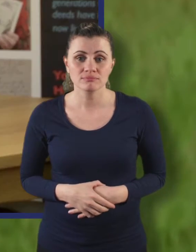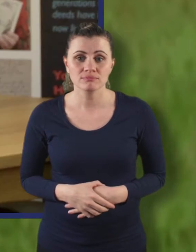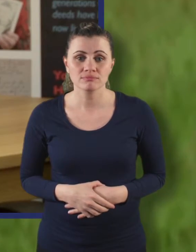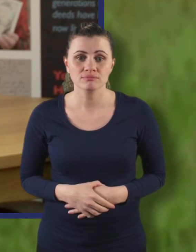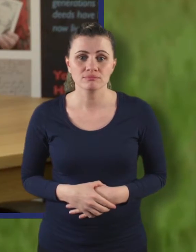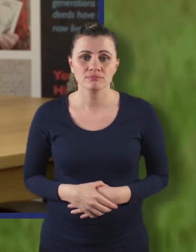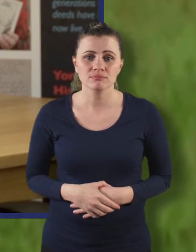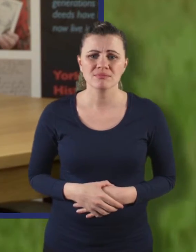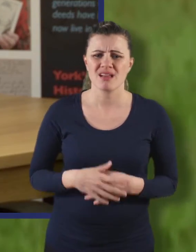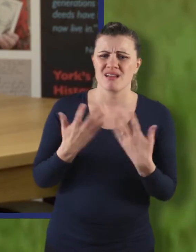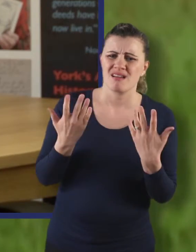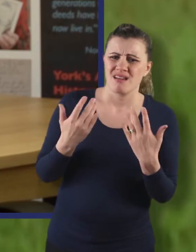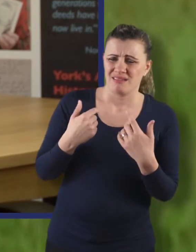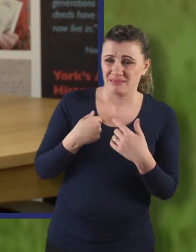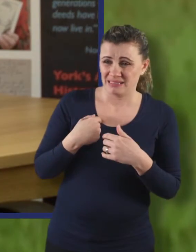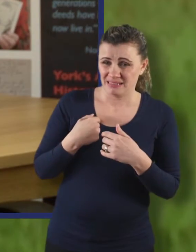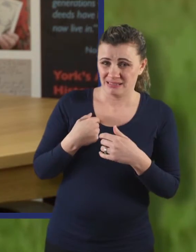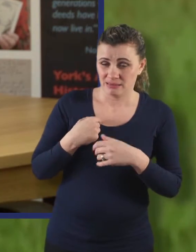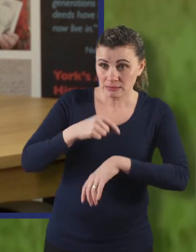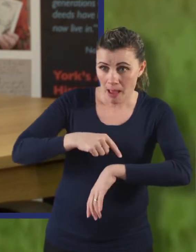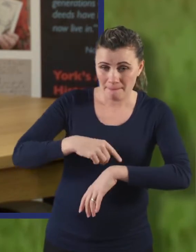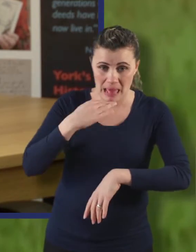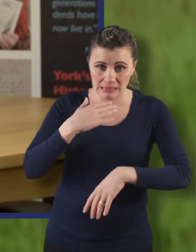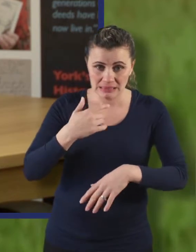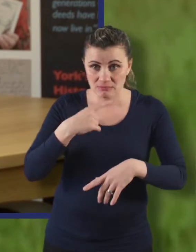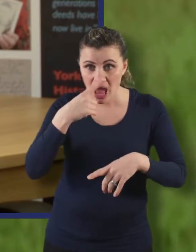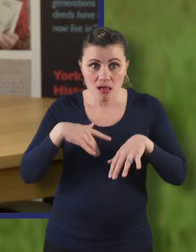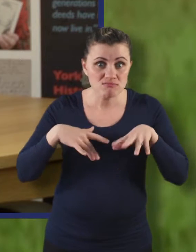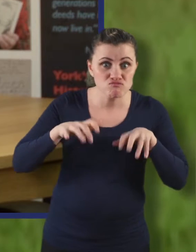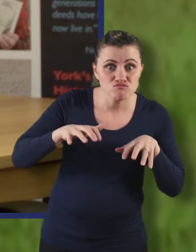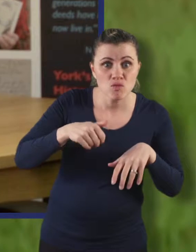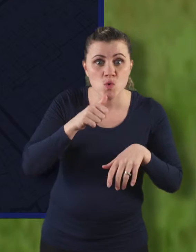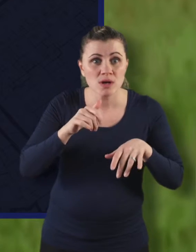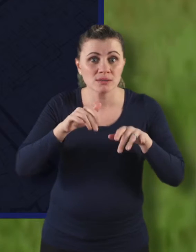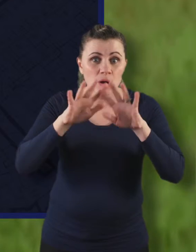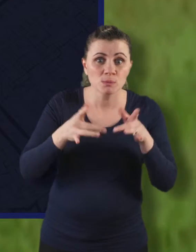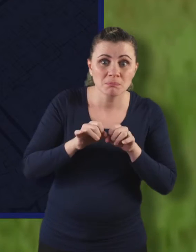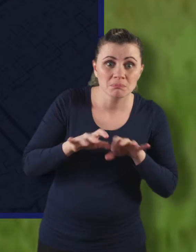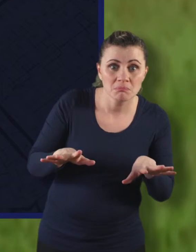I don't have much time to use social media so what's the quickest and easiest to use?